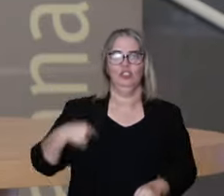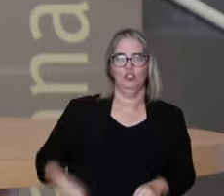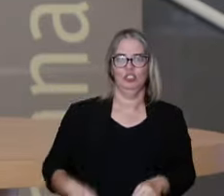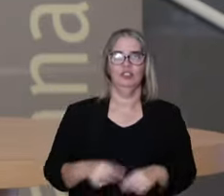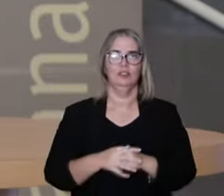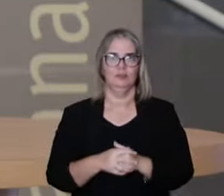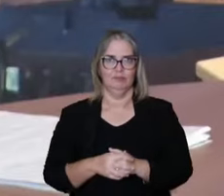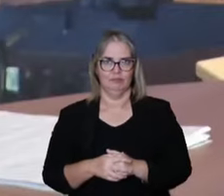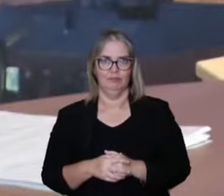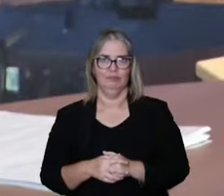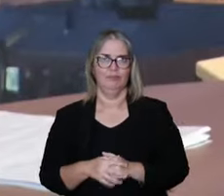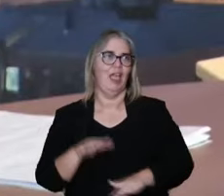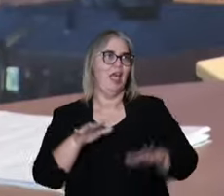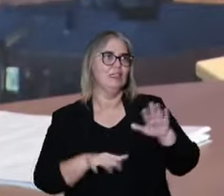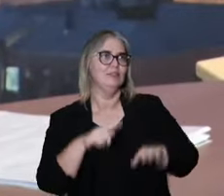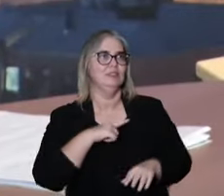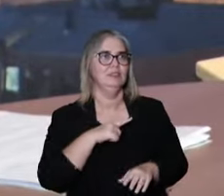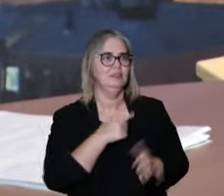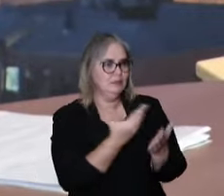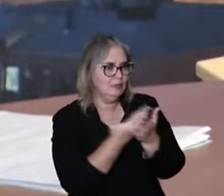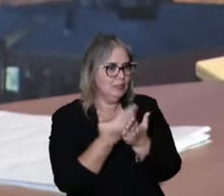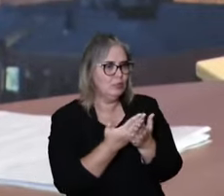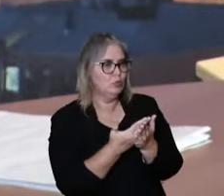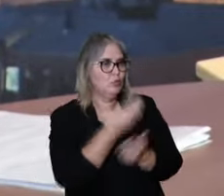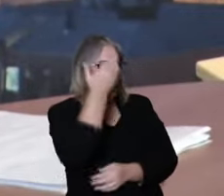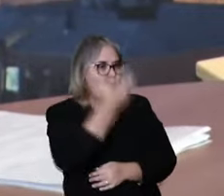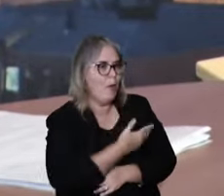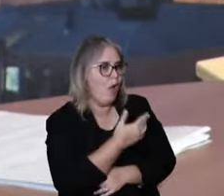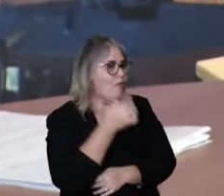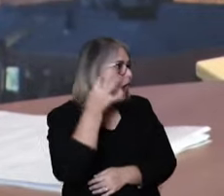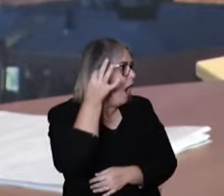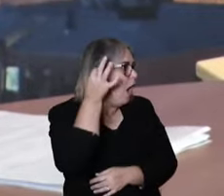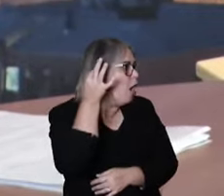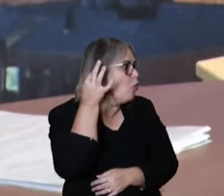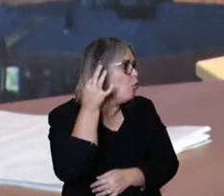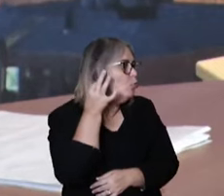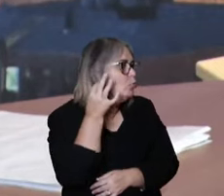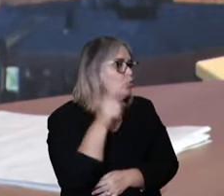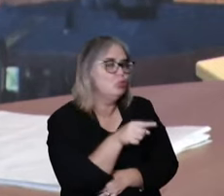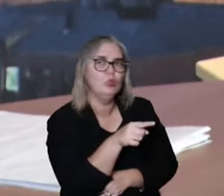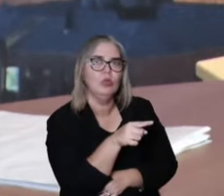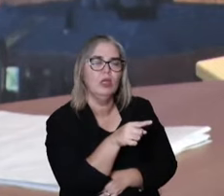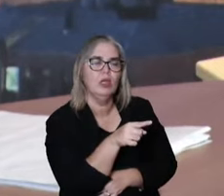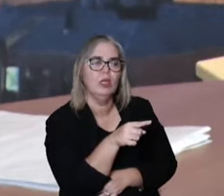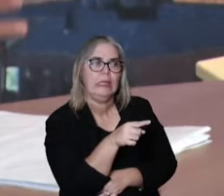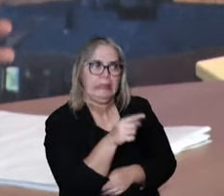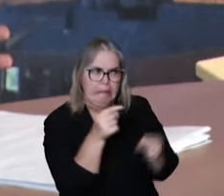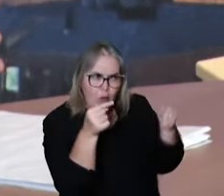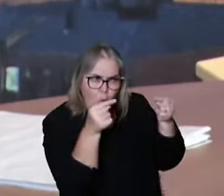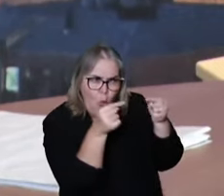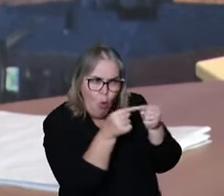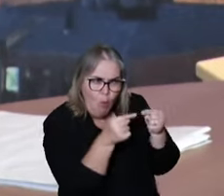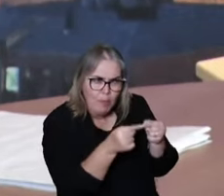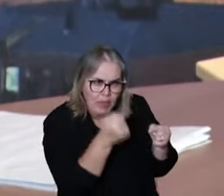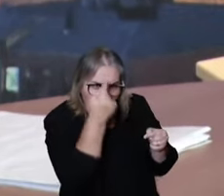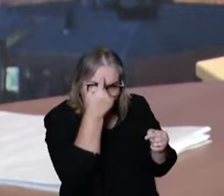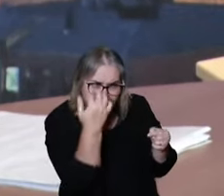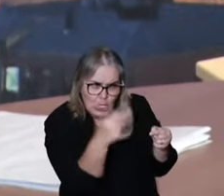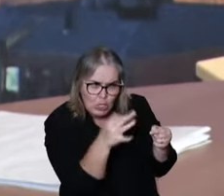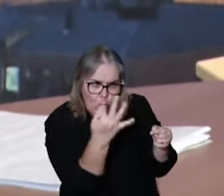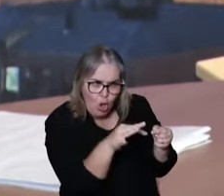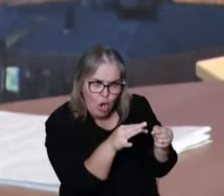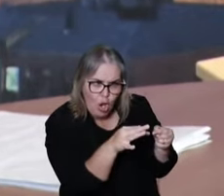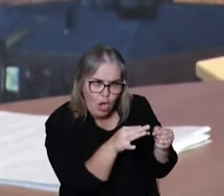rationality. There are different trials and studies of acupuncture for headache. But you get a cake recipe for